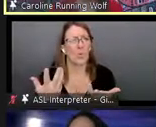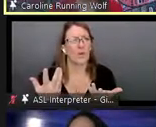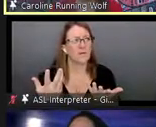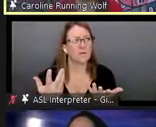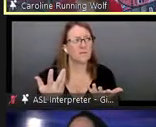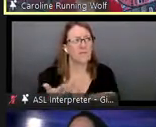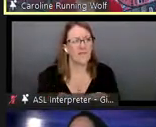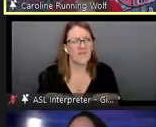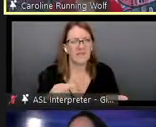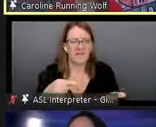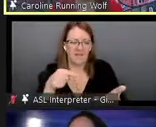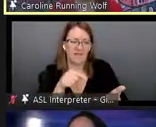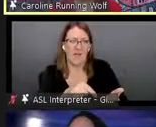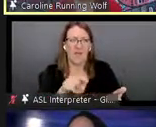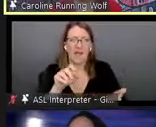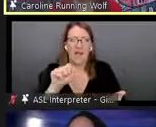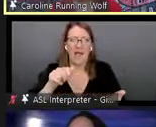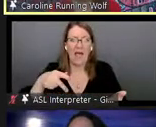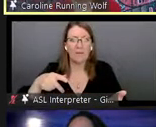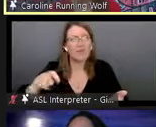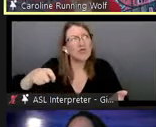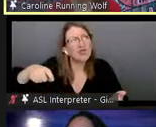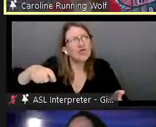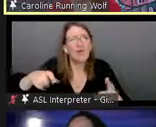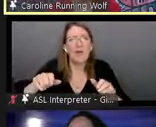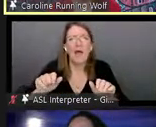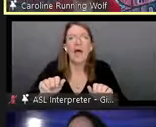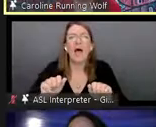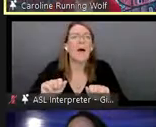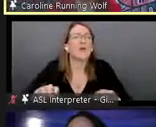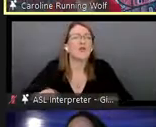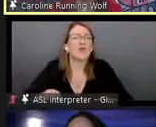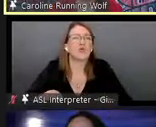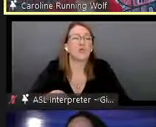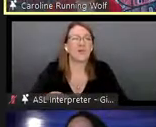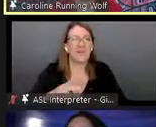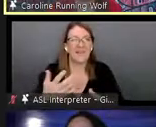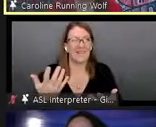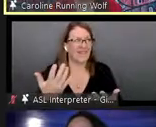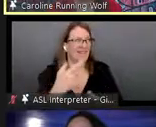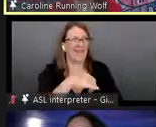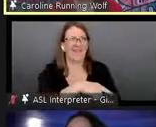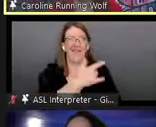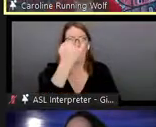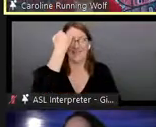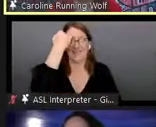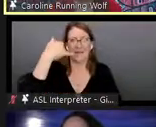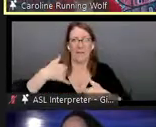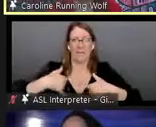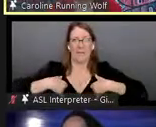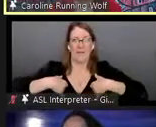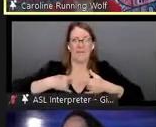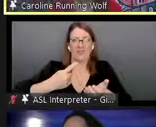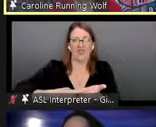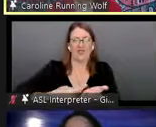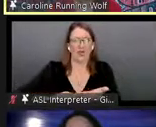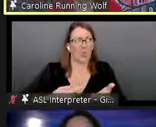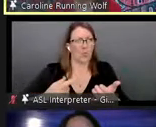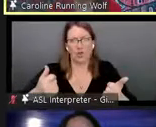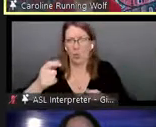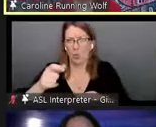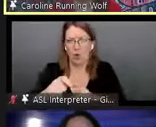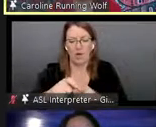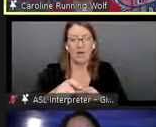to do um and as the backpack discussion came up it became aware to us that um